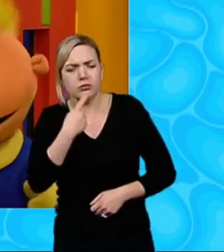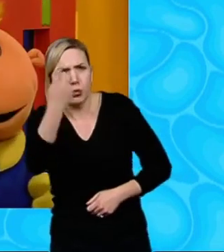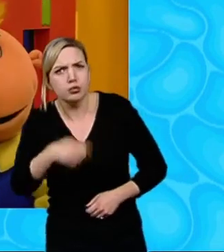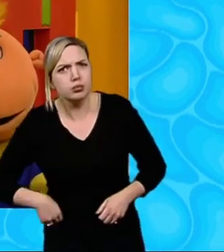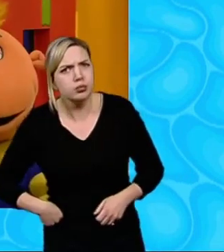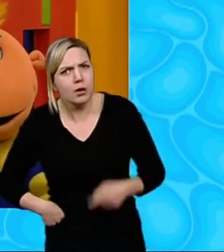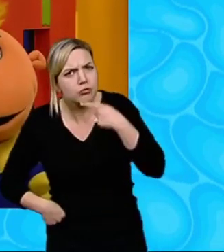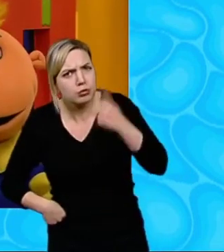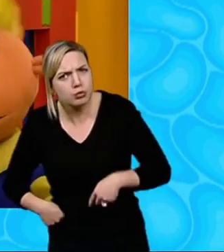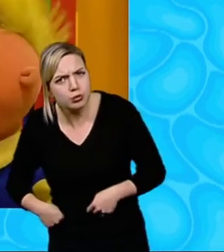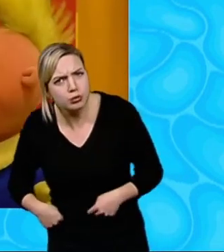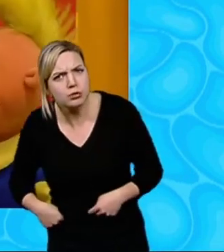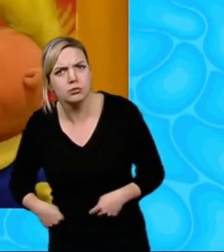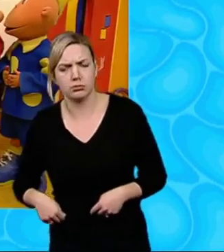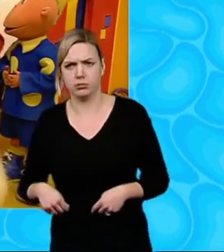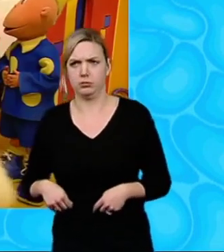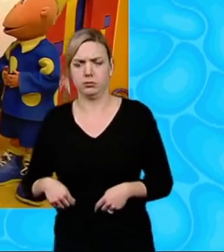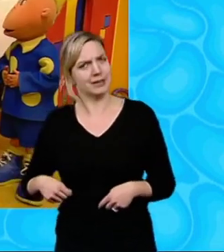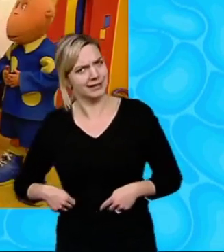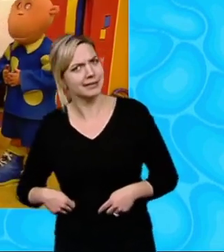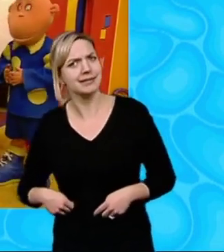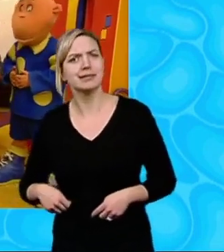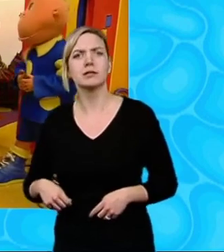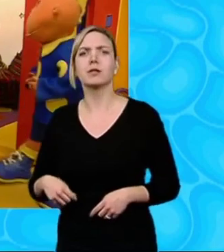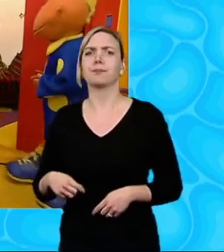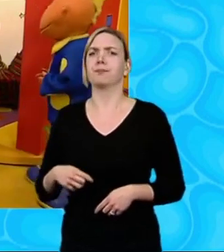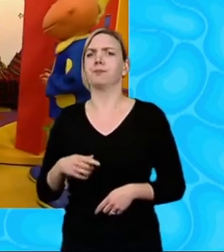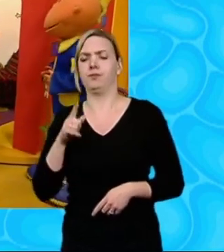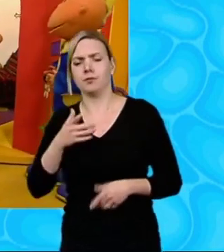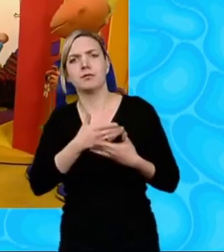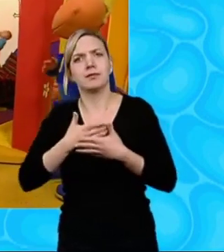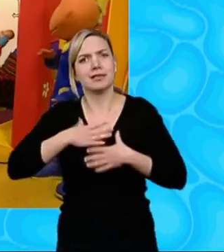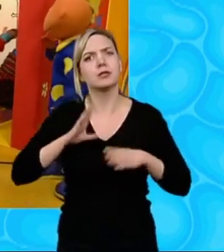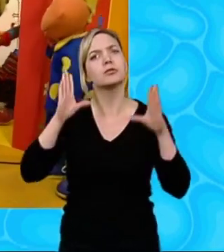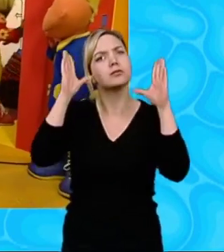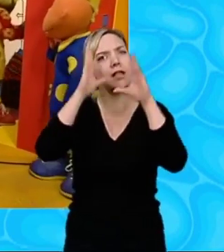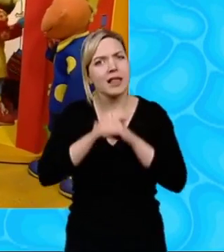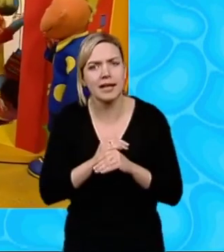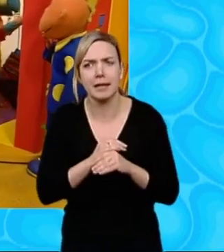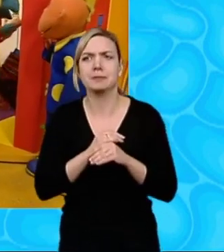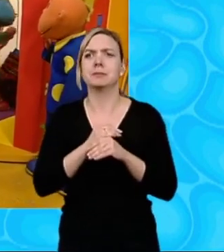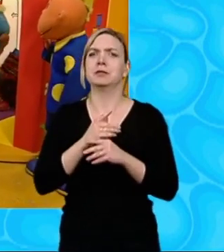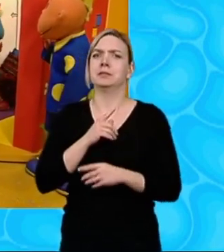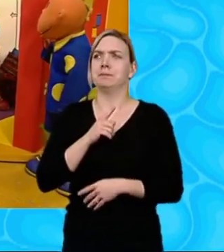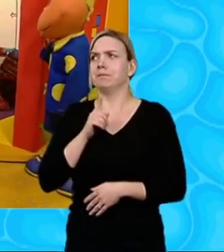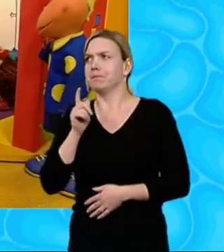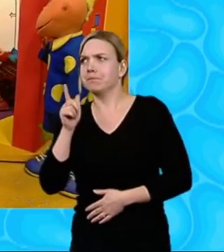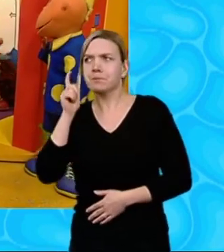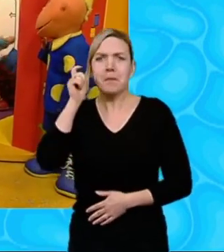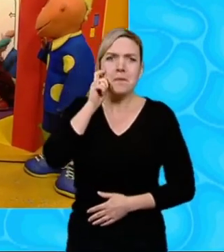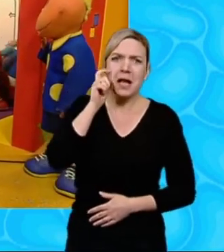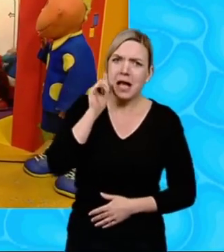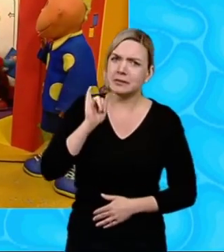Did you? Yeah Now, baby Dolly needs to go to sleep Oh, bed's a bit big,